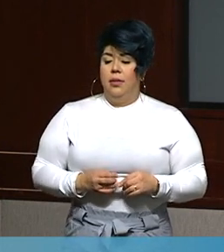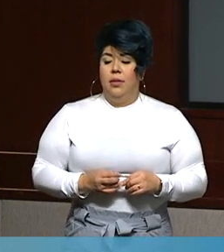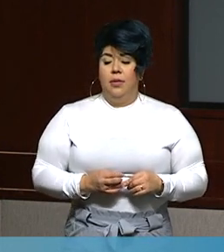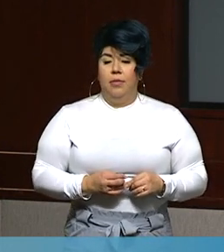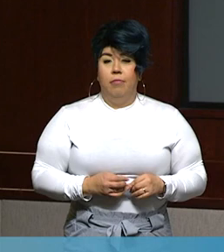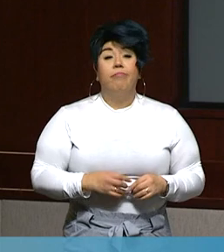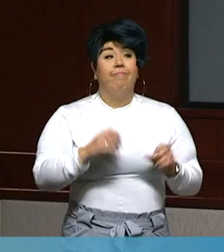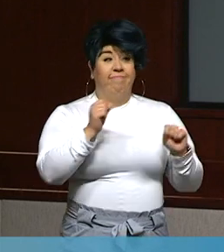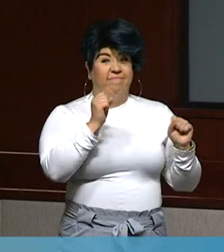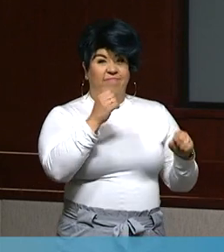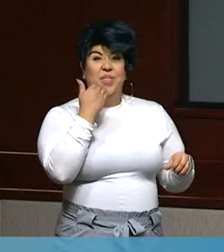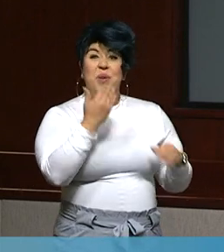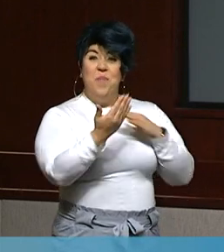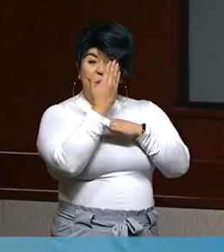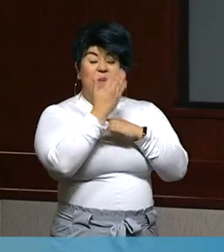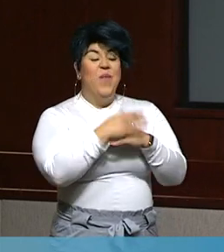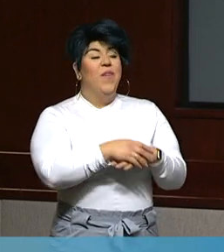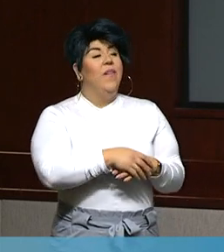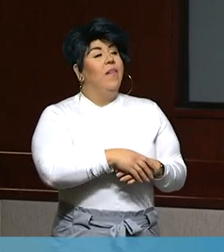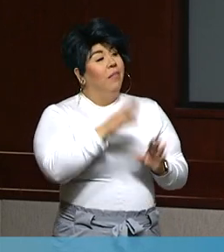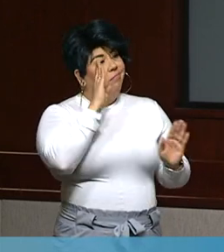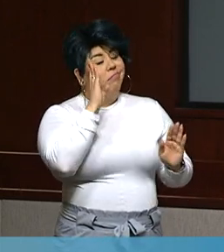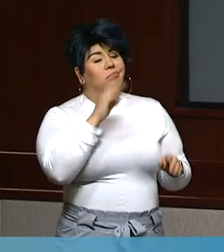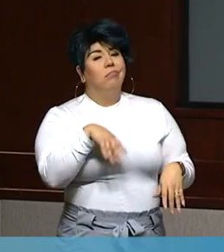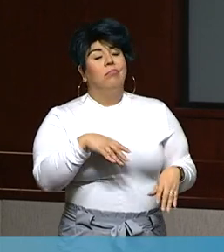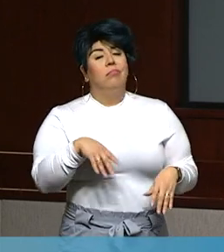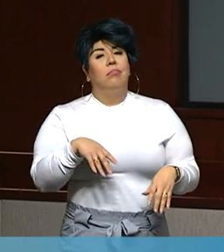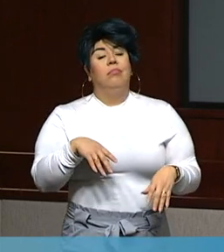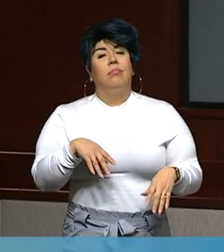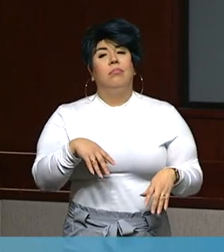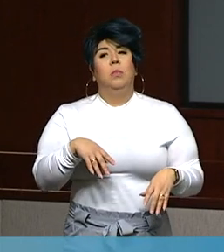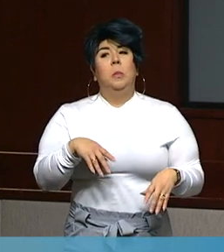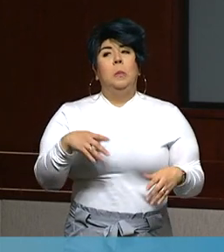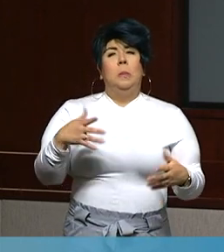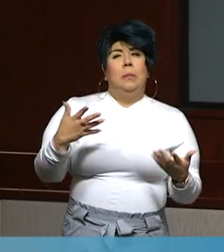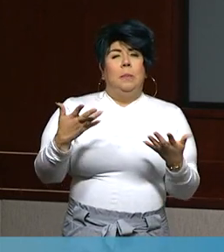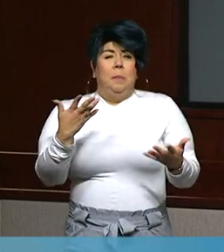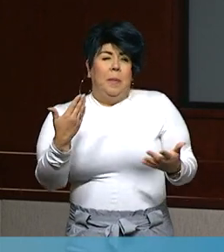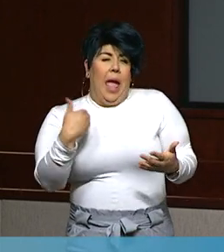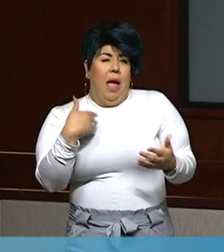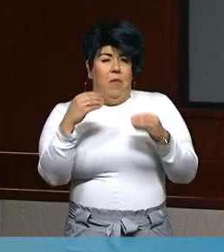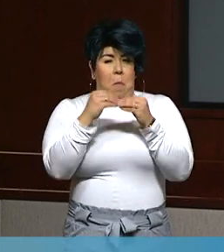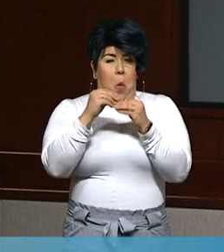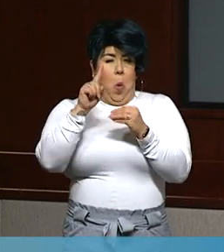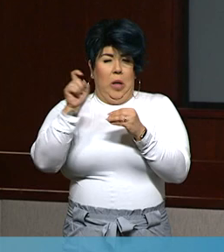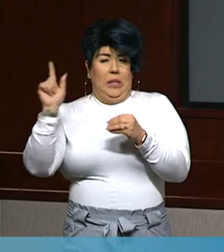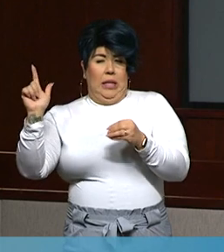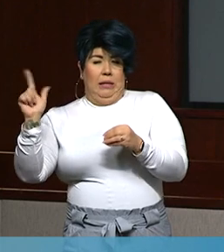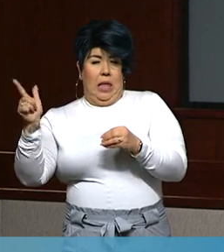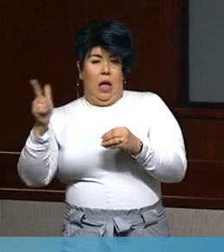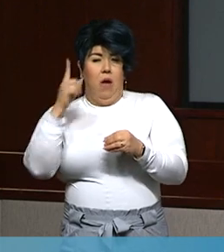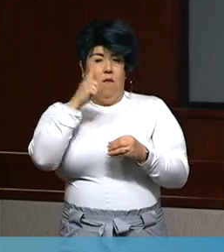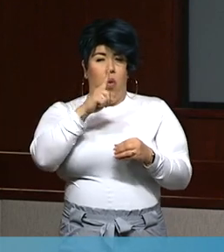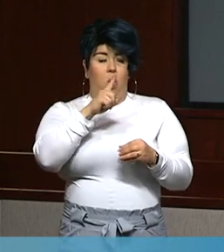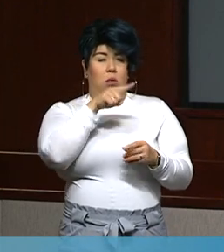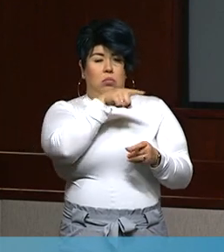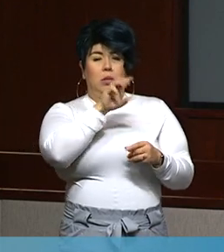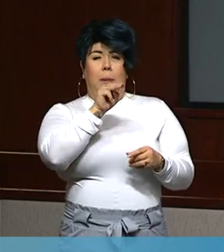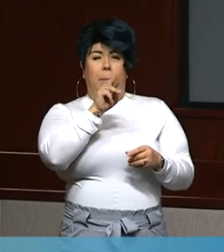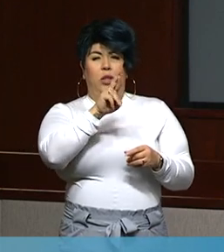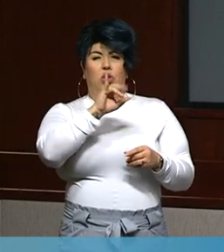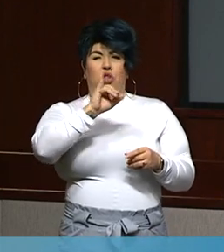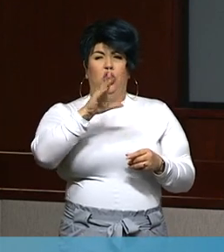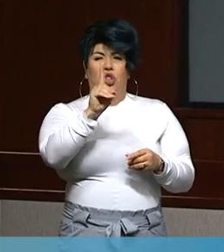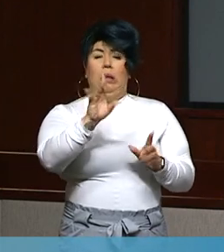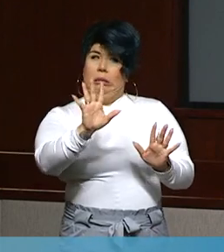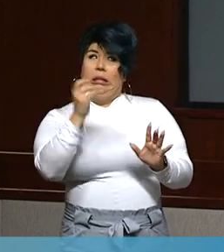Yes, good morning everybody. Hi, Megan. I may have some follow-up questions later for Mr. Judd if we have time but I first